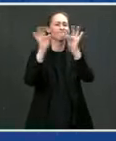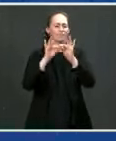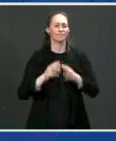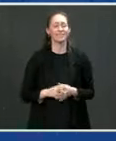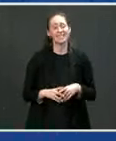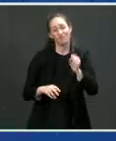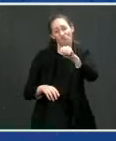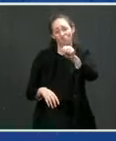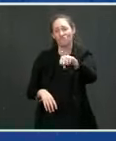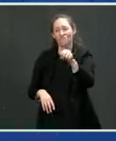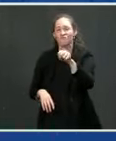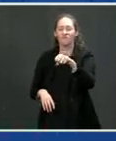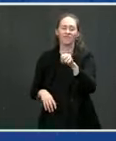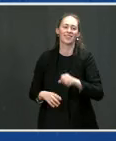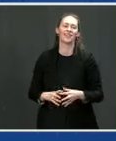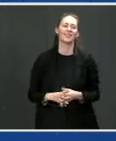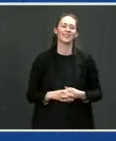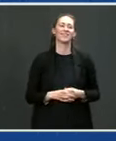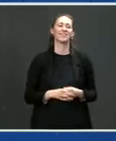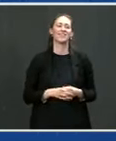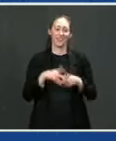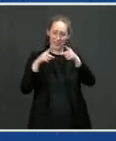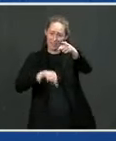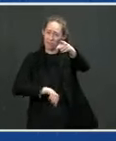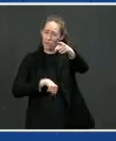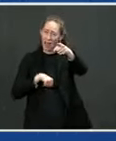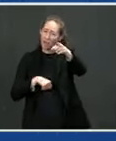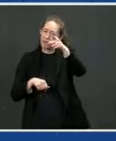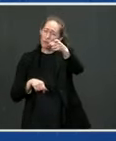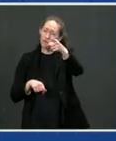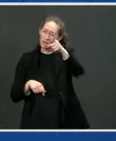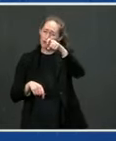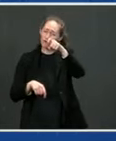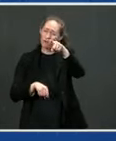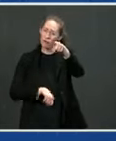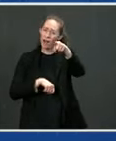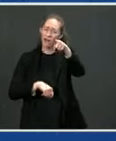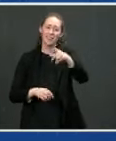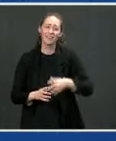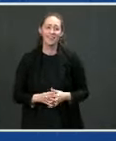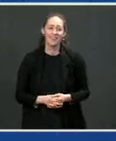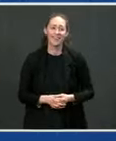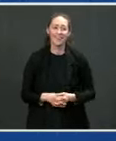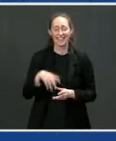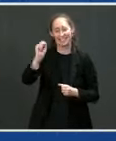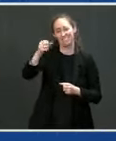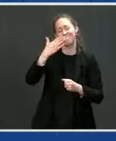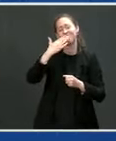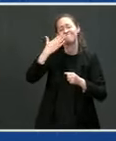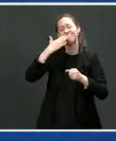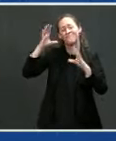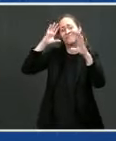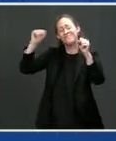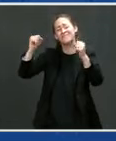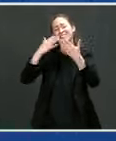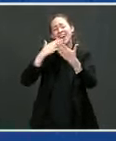Well, you should be proud of what you're doing. I'm sure you are. Thank you, Mr. President. Thank you.